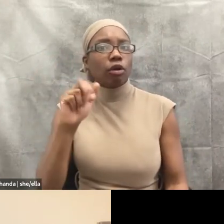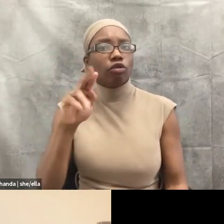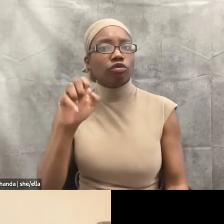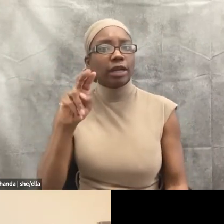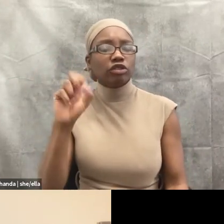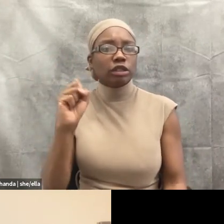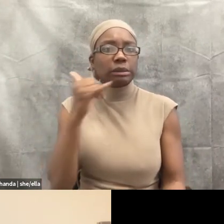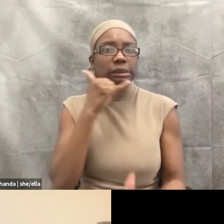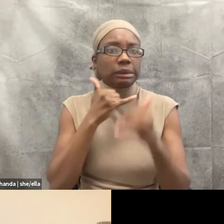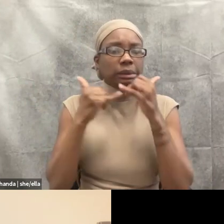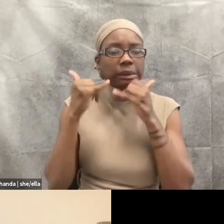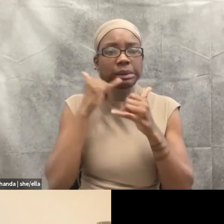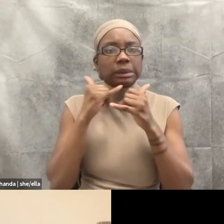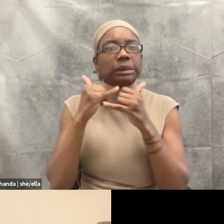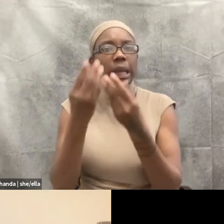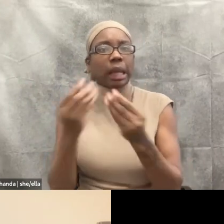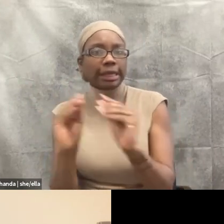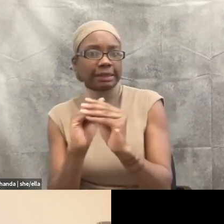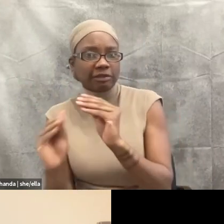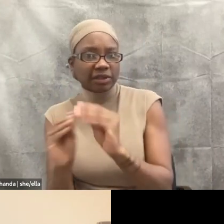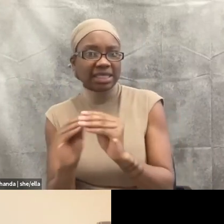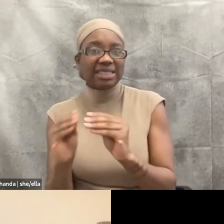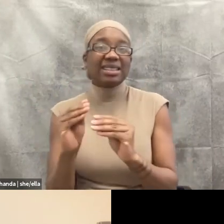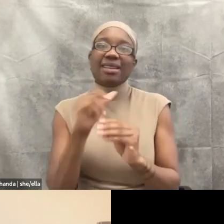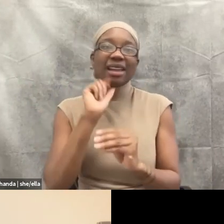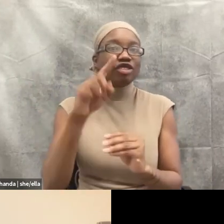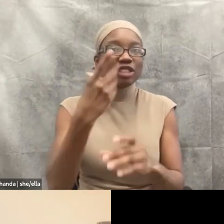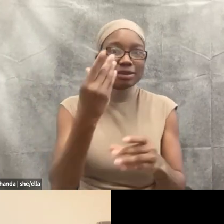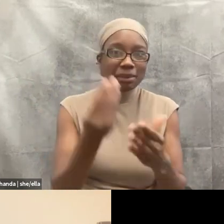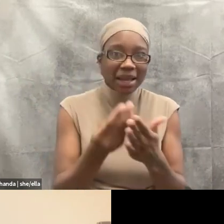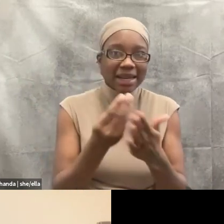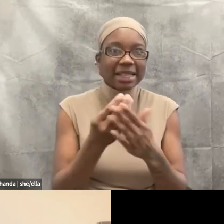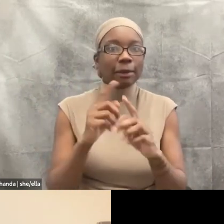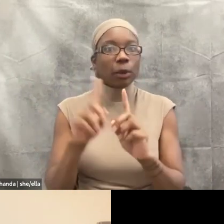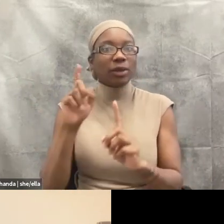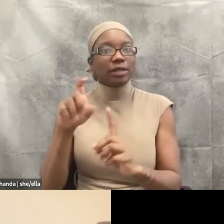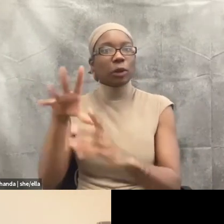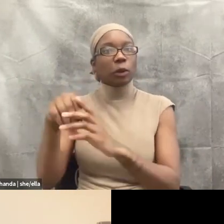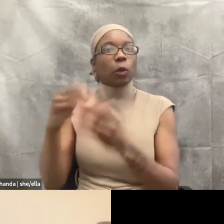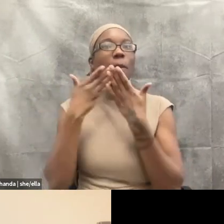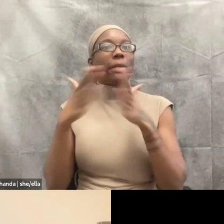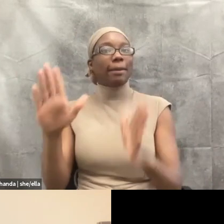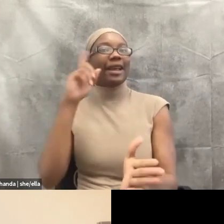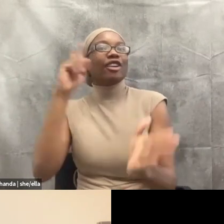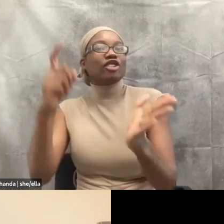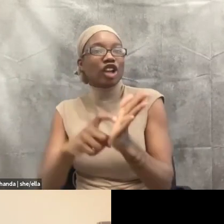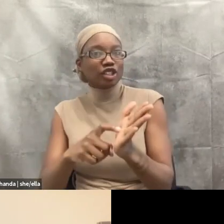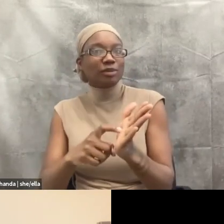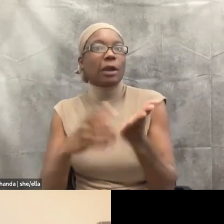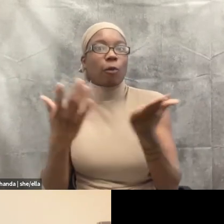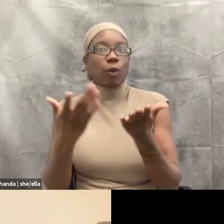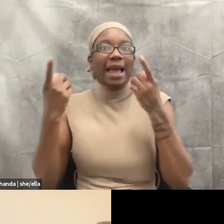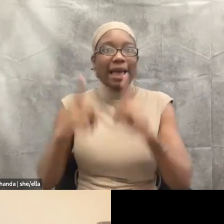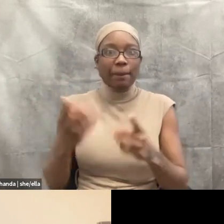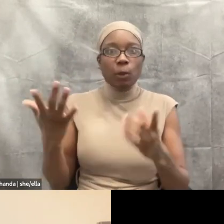like lost wages and lost abilities that people have from psychiatric incarceration. Um, I think we can depart from positivism and